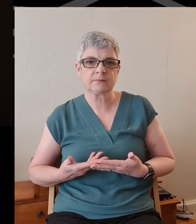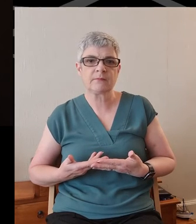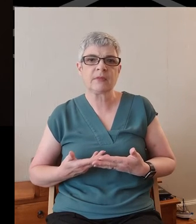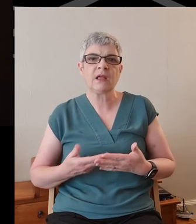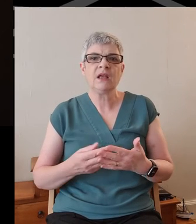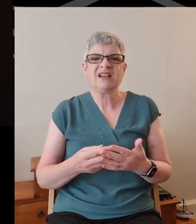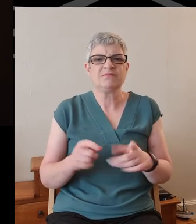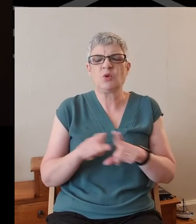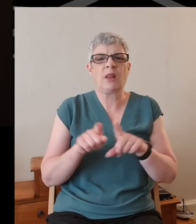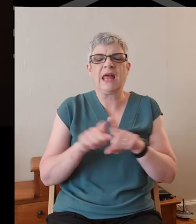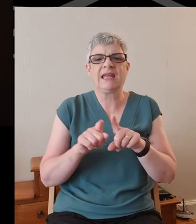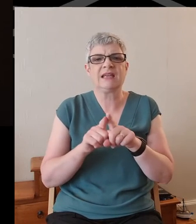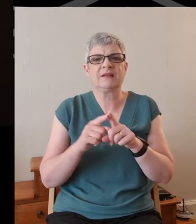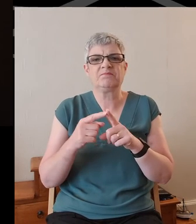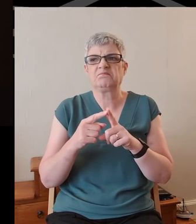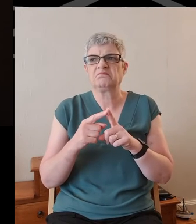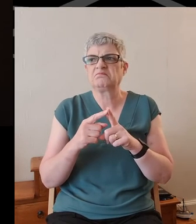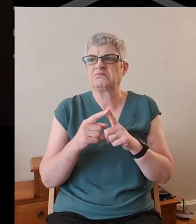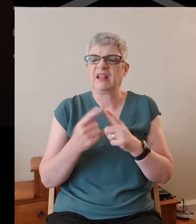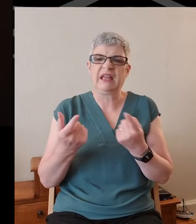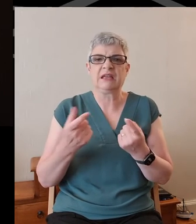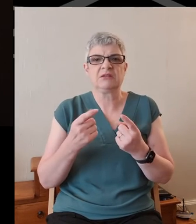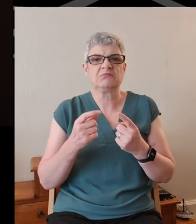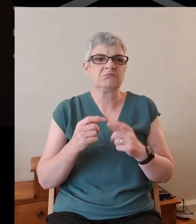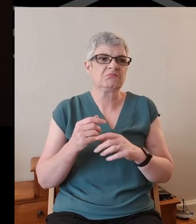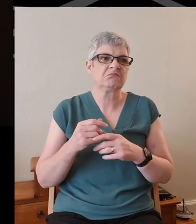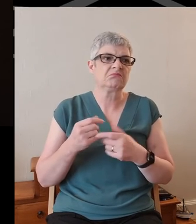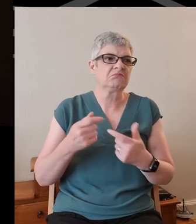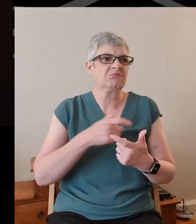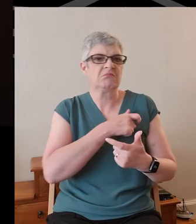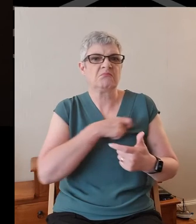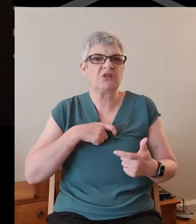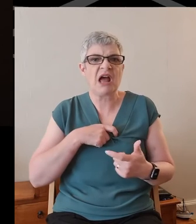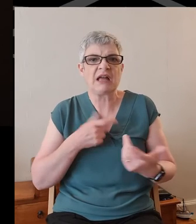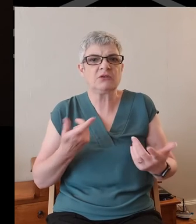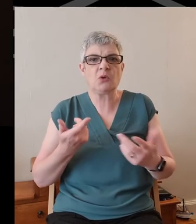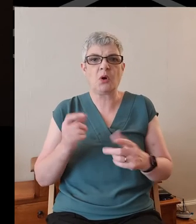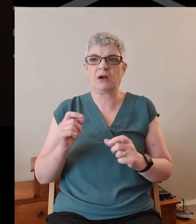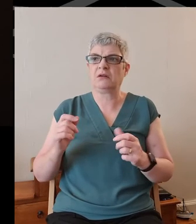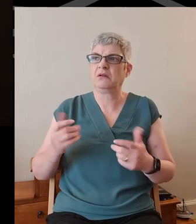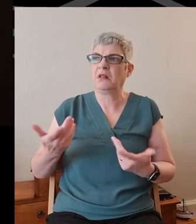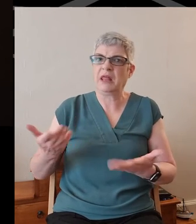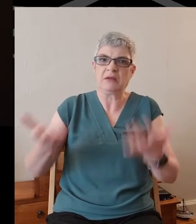Not as some kind of marketing ploy, but out of faithfulness to you.